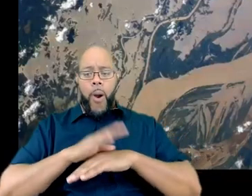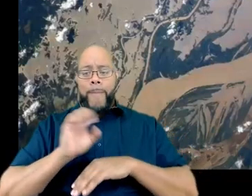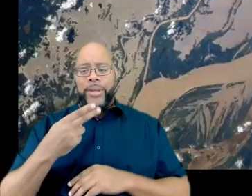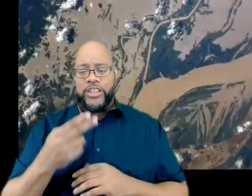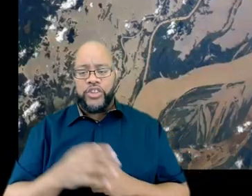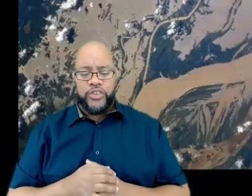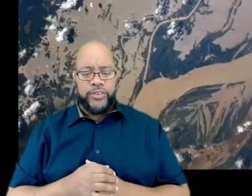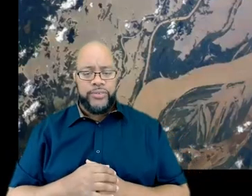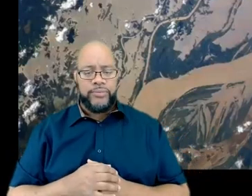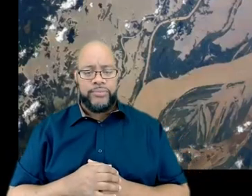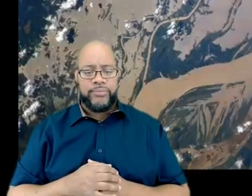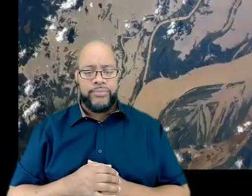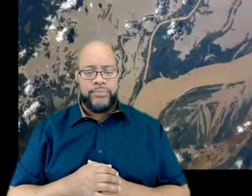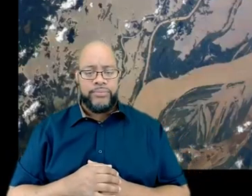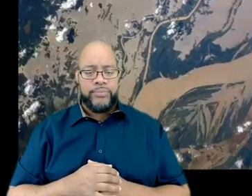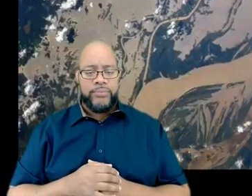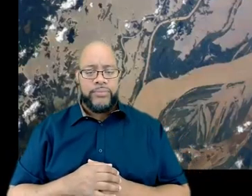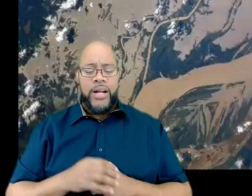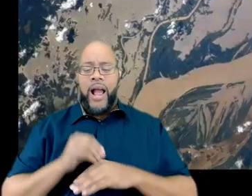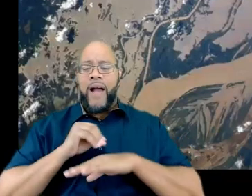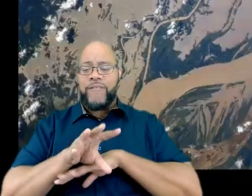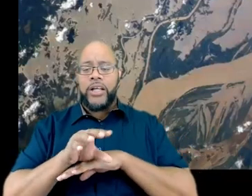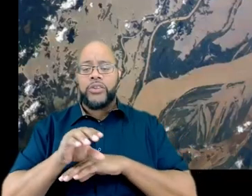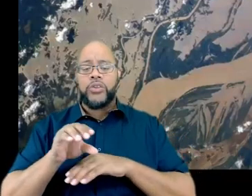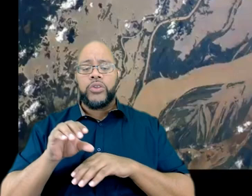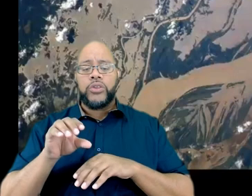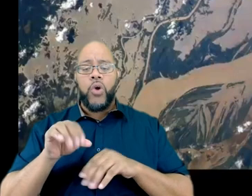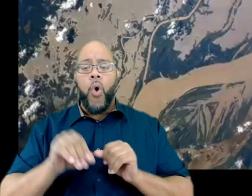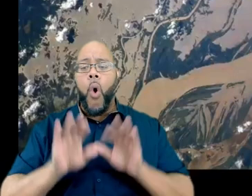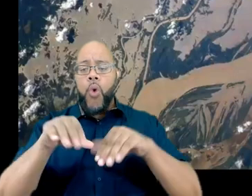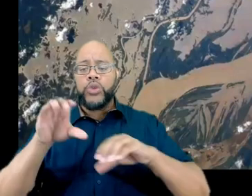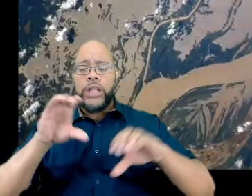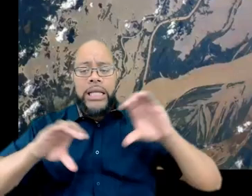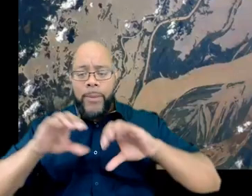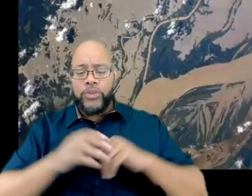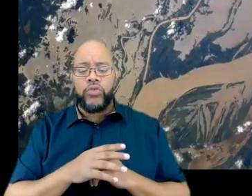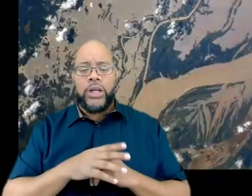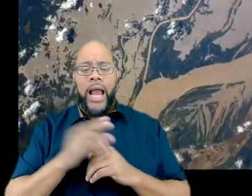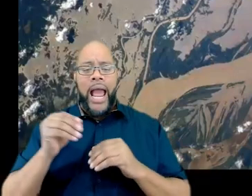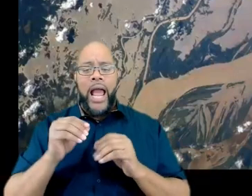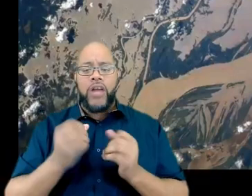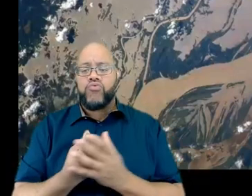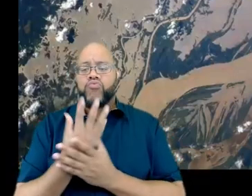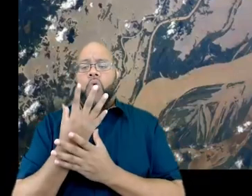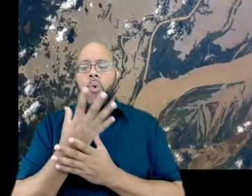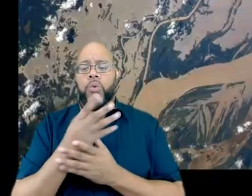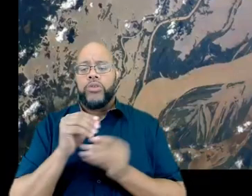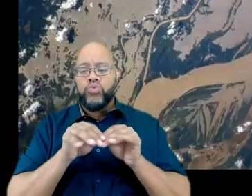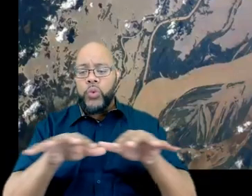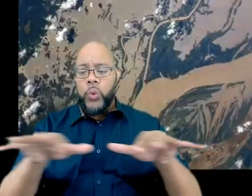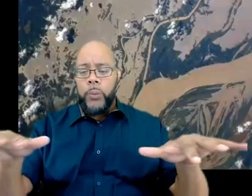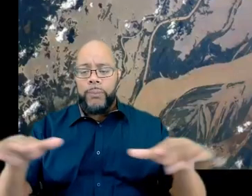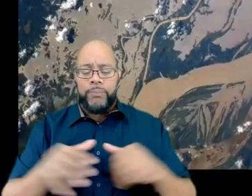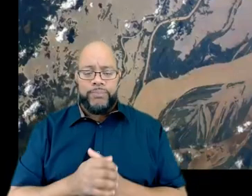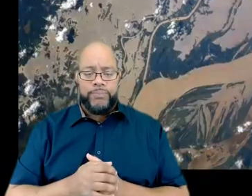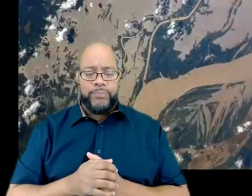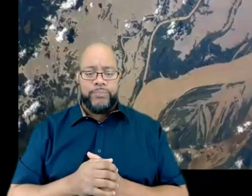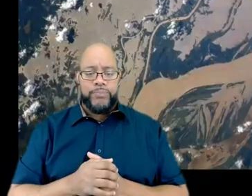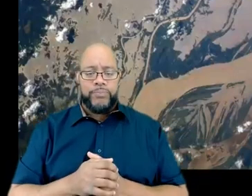And it just affects the ocean chemistry and affects the distribution and the growth of it. Also, with the over